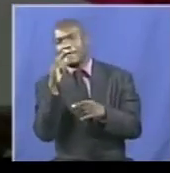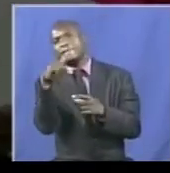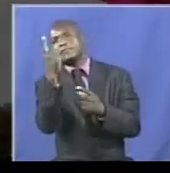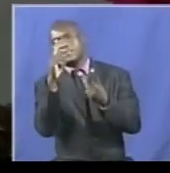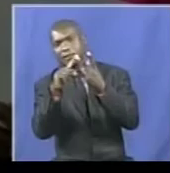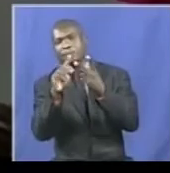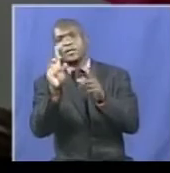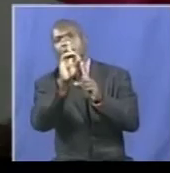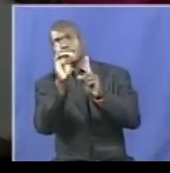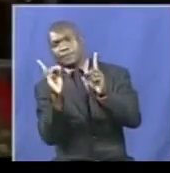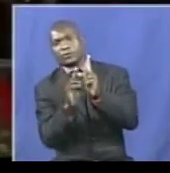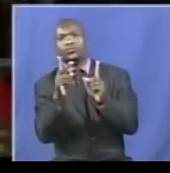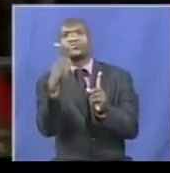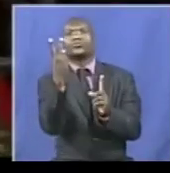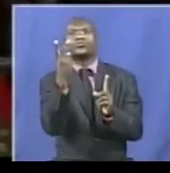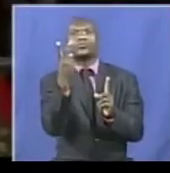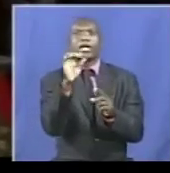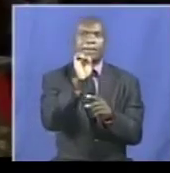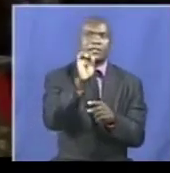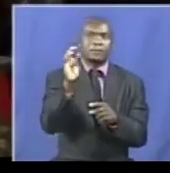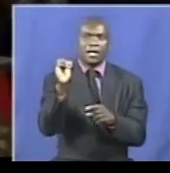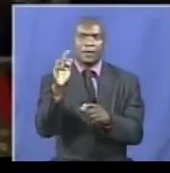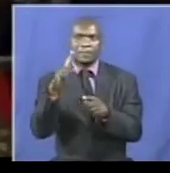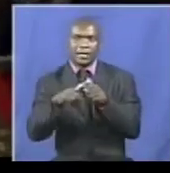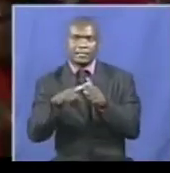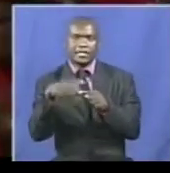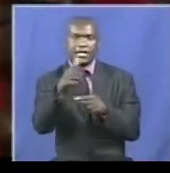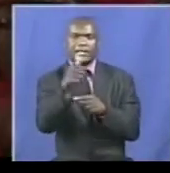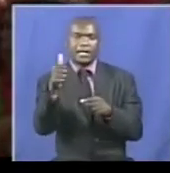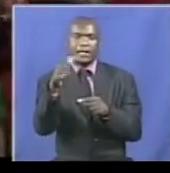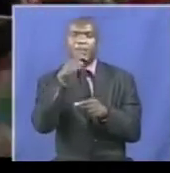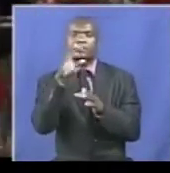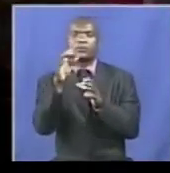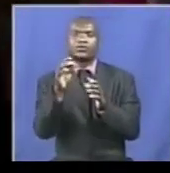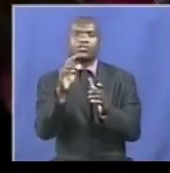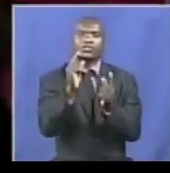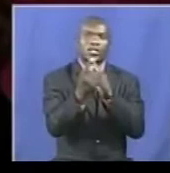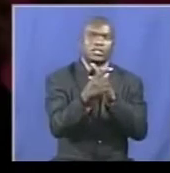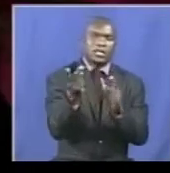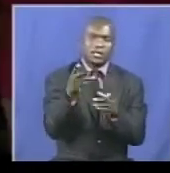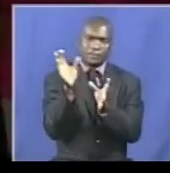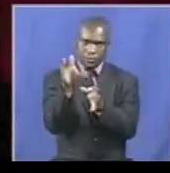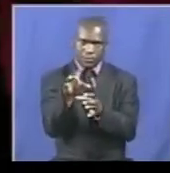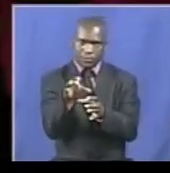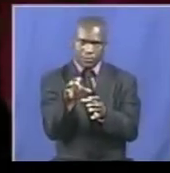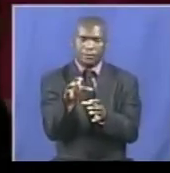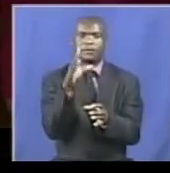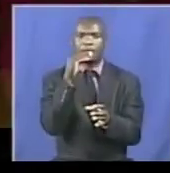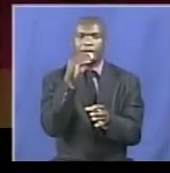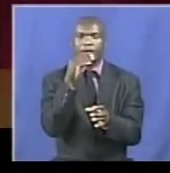deputized by the two who take up the party's chairmanship on a rotational basis. Don't, please,